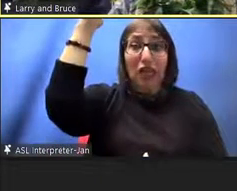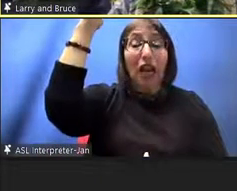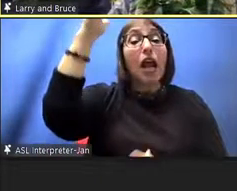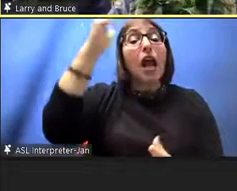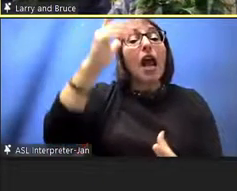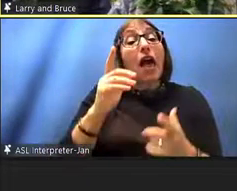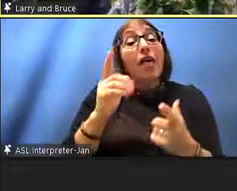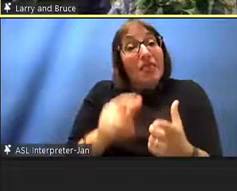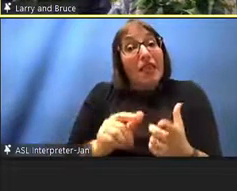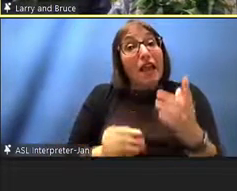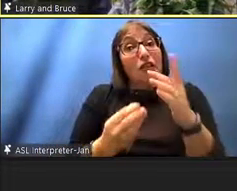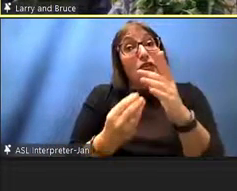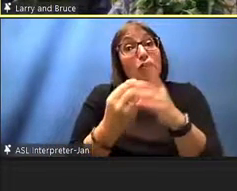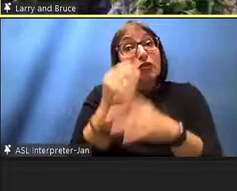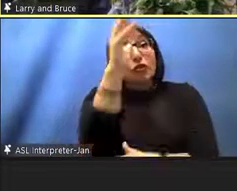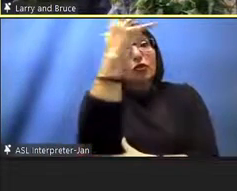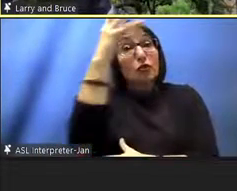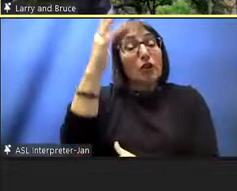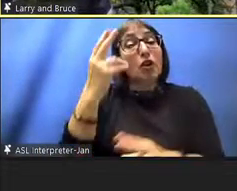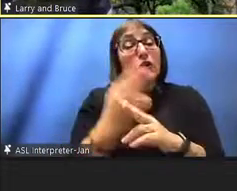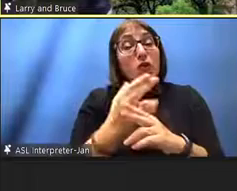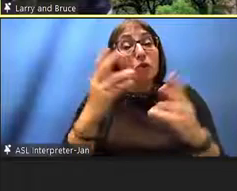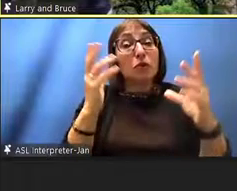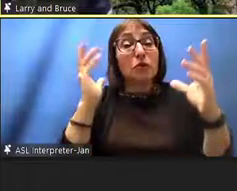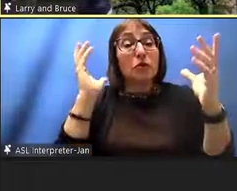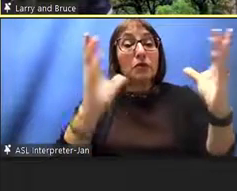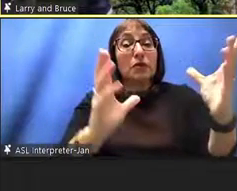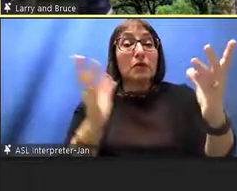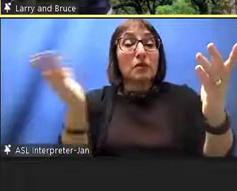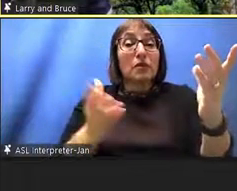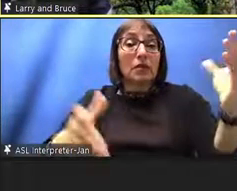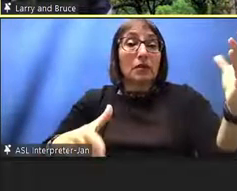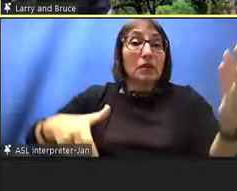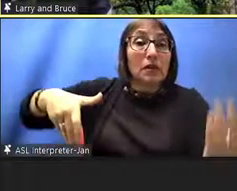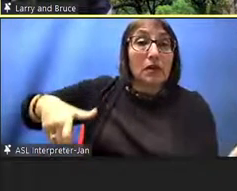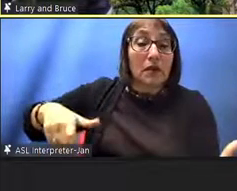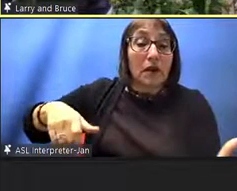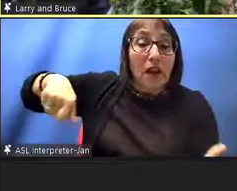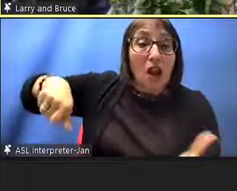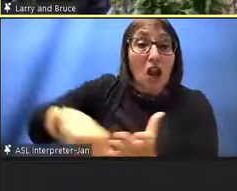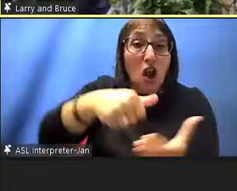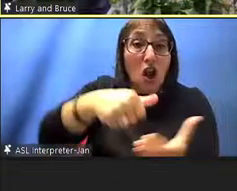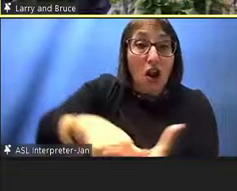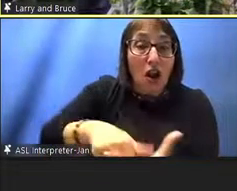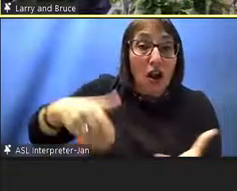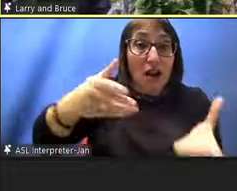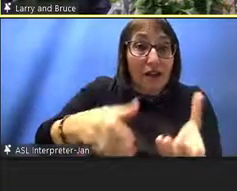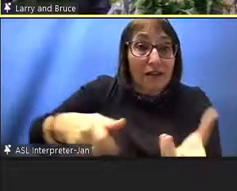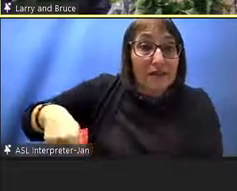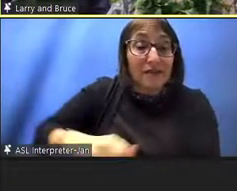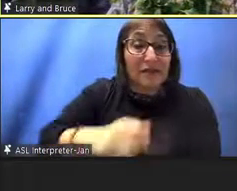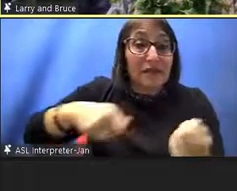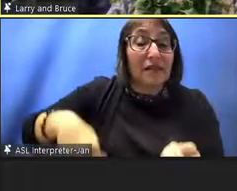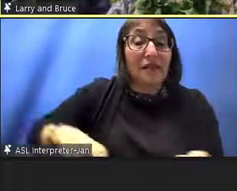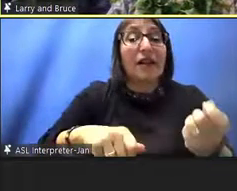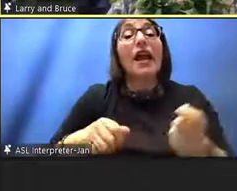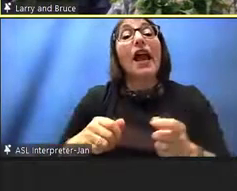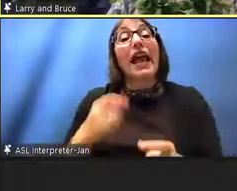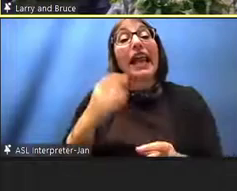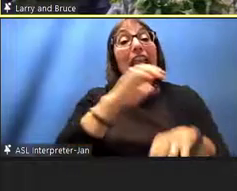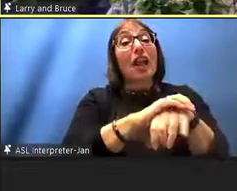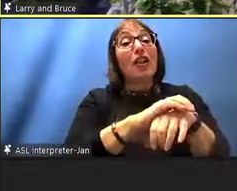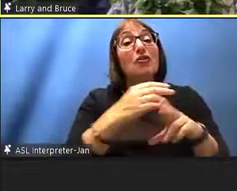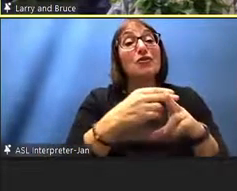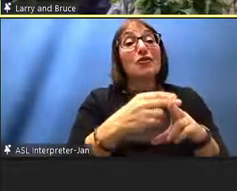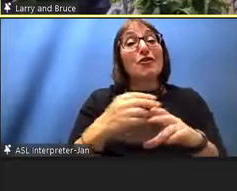sailing vessel that happens to be called in english a canoe in hawaiian we call it